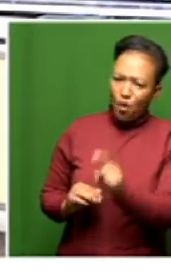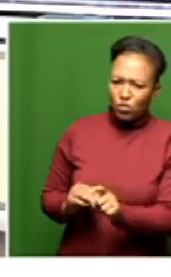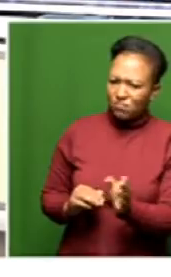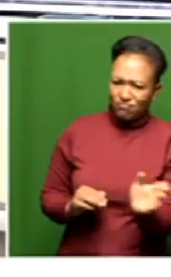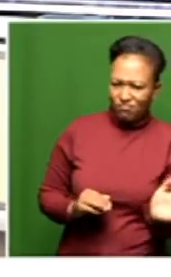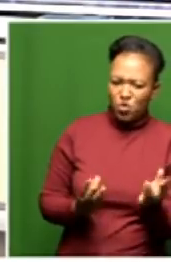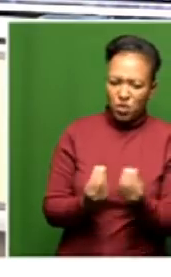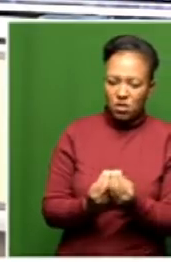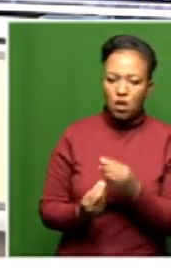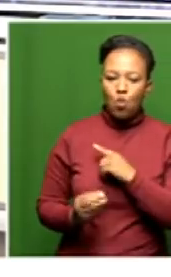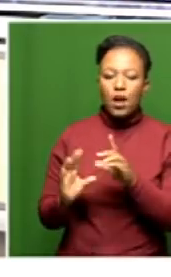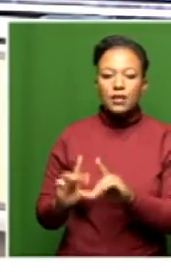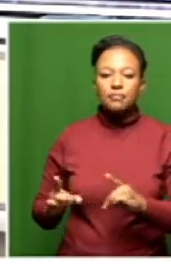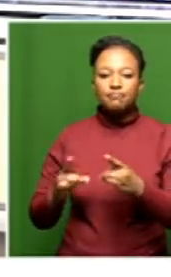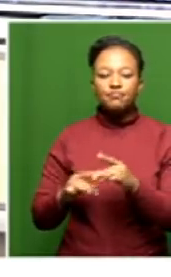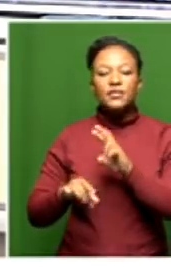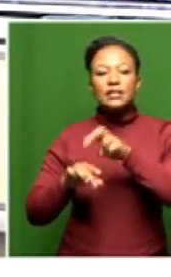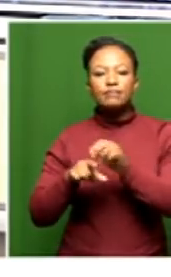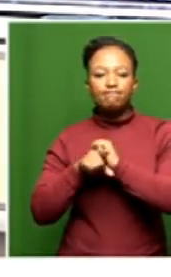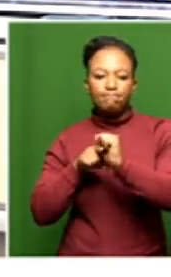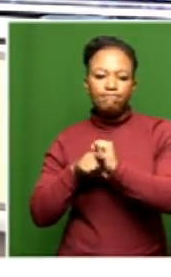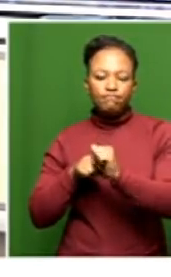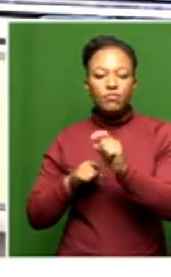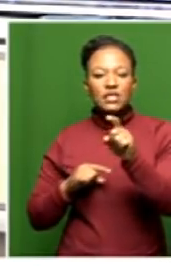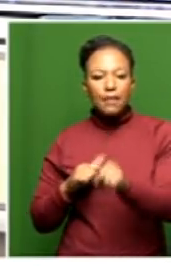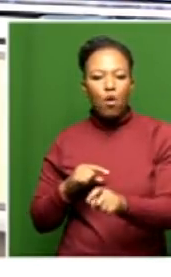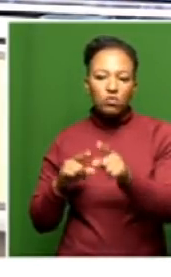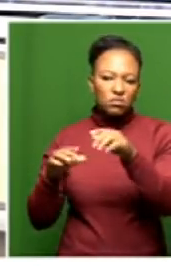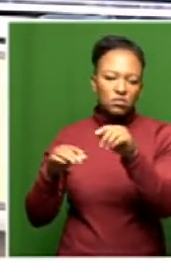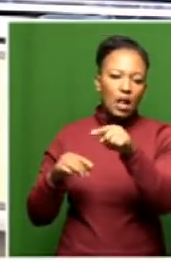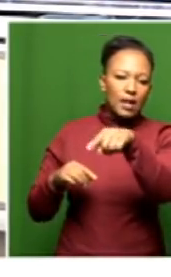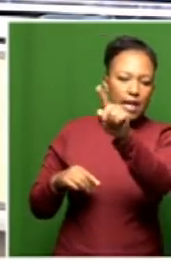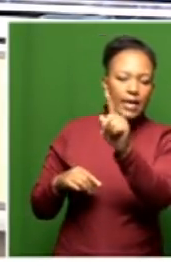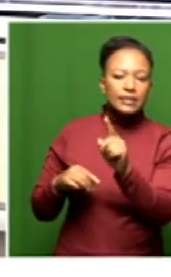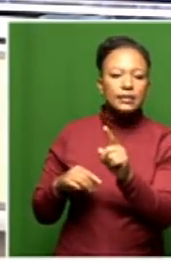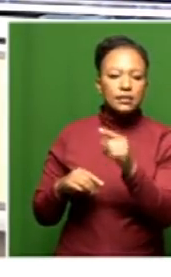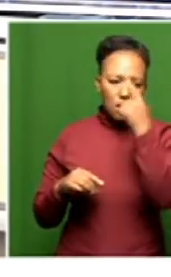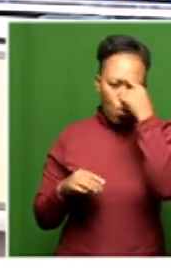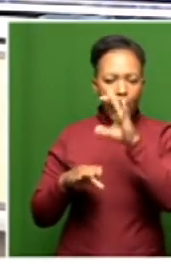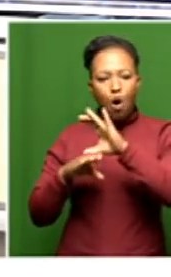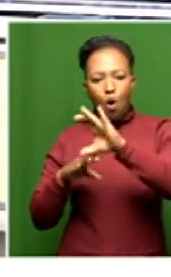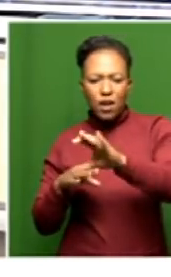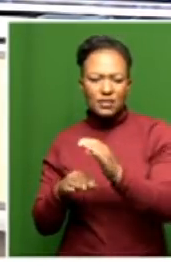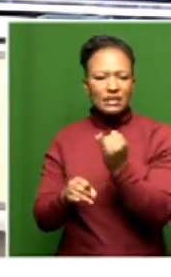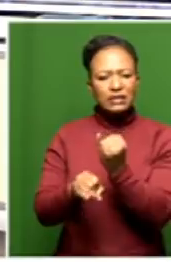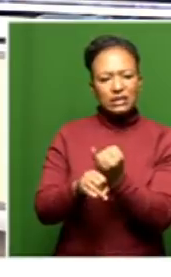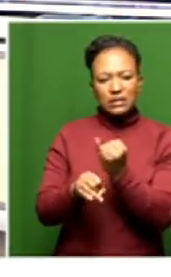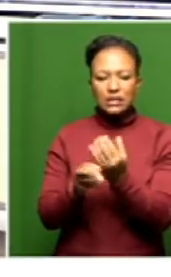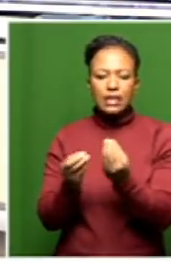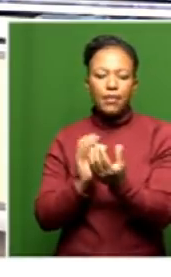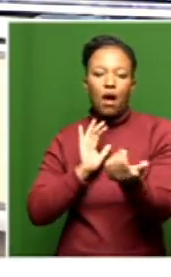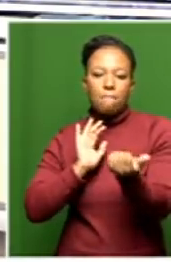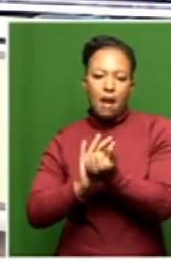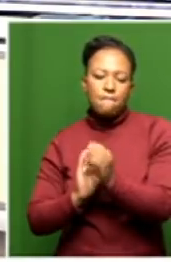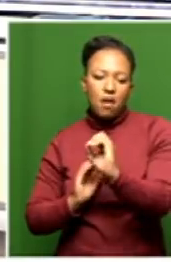you. If the department needed them to be trained, they should have been sent to an accredited facility and as you